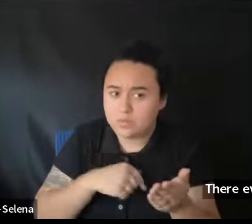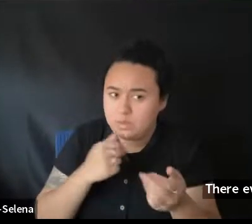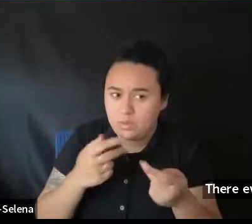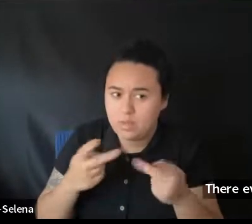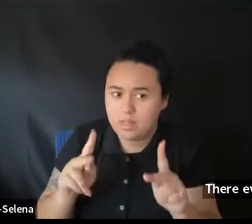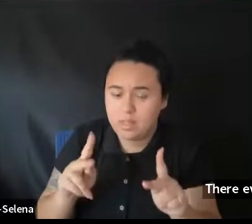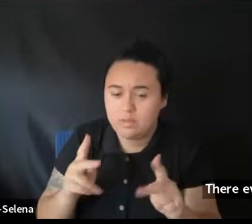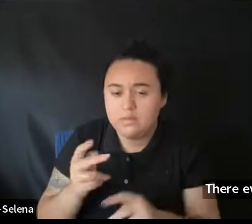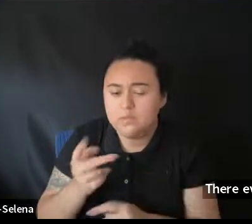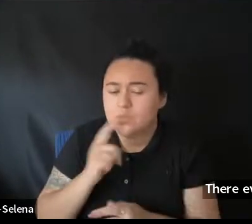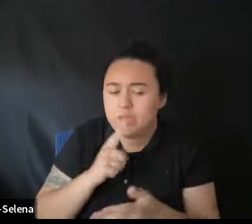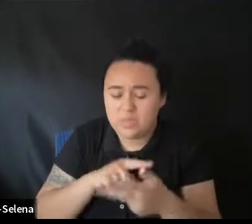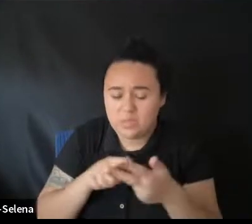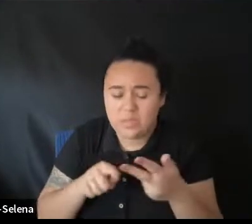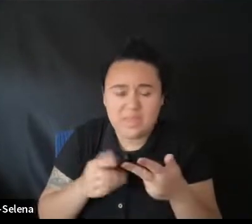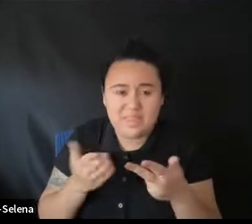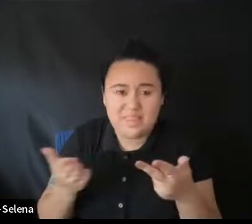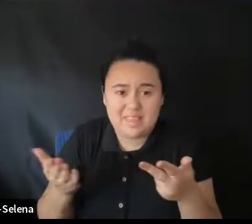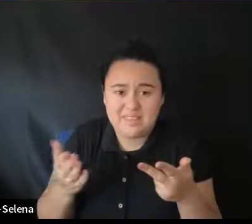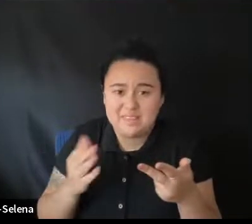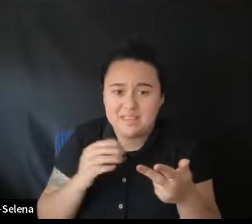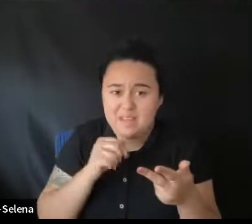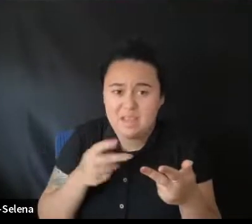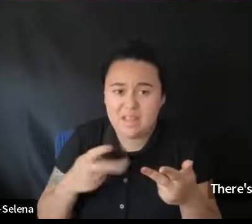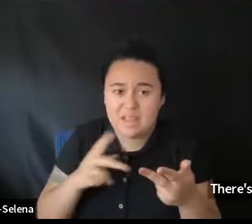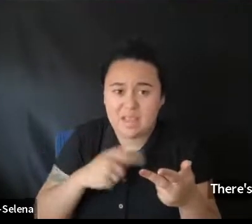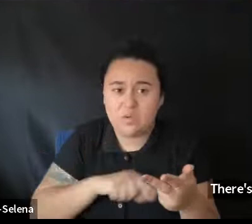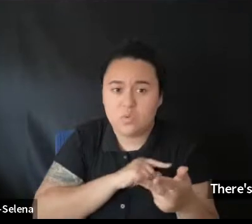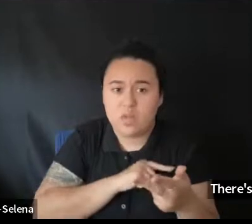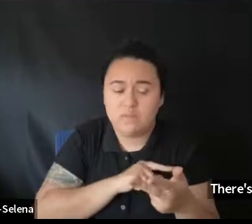don't allow. To qualify. That is. Uh.